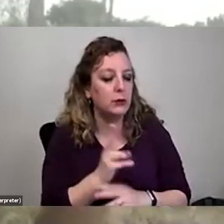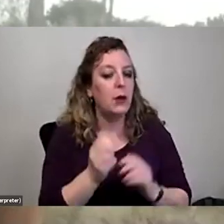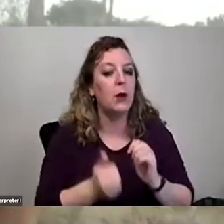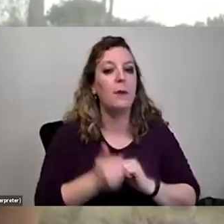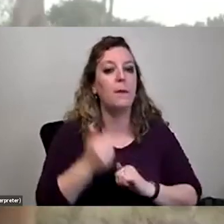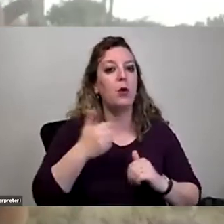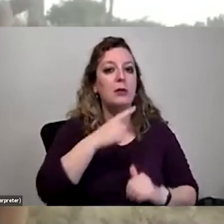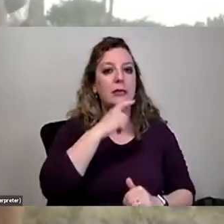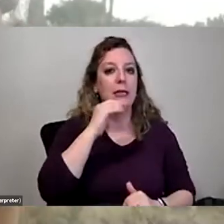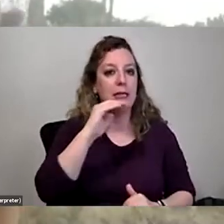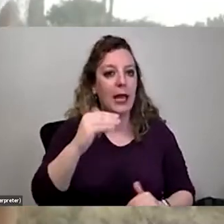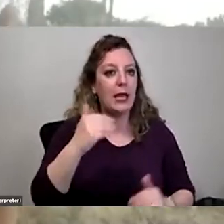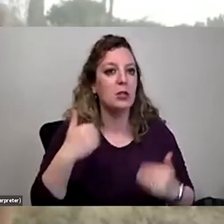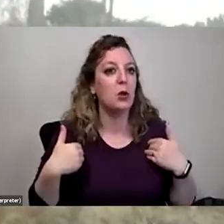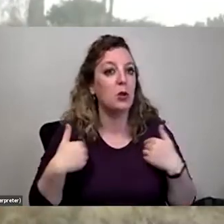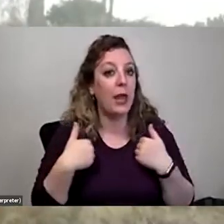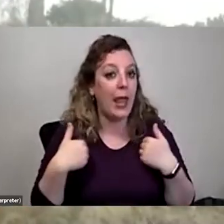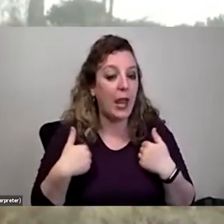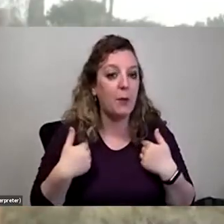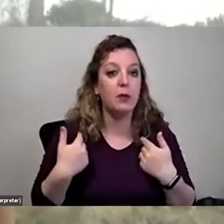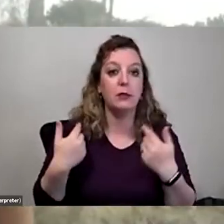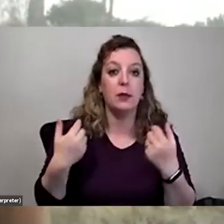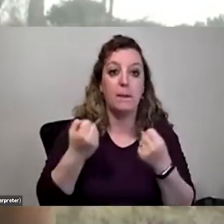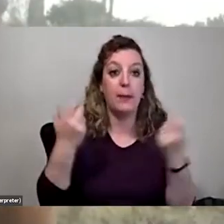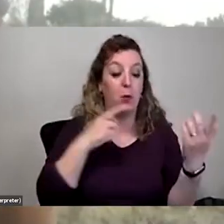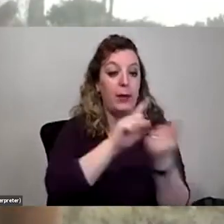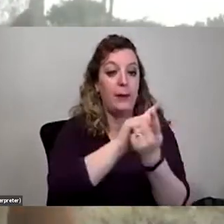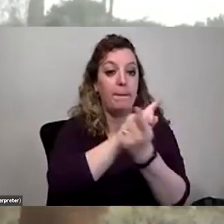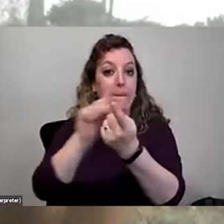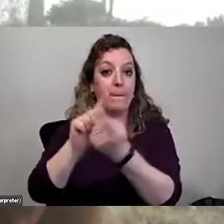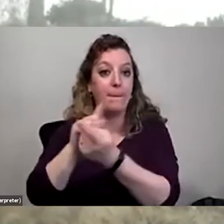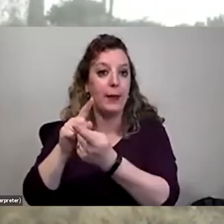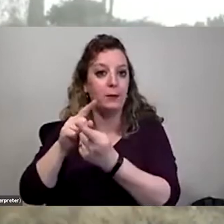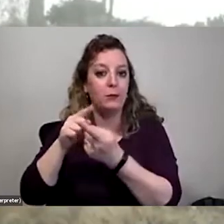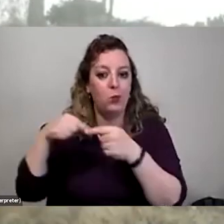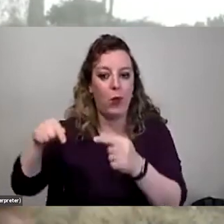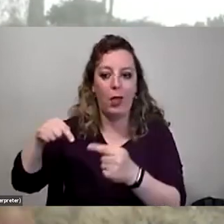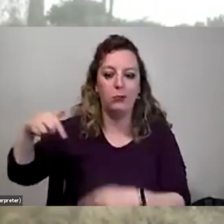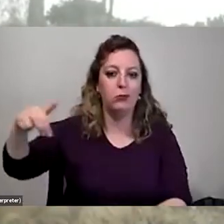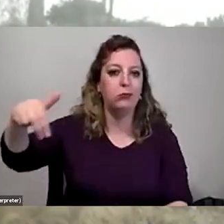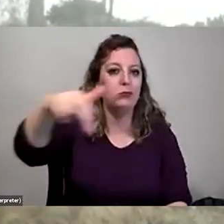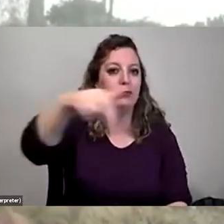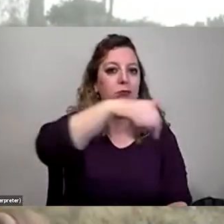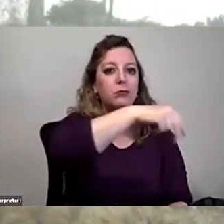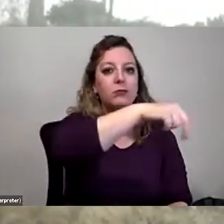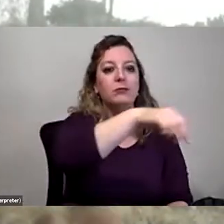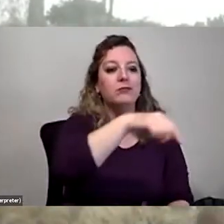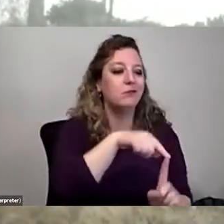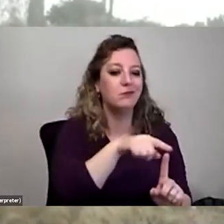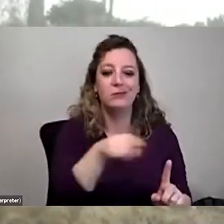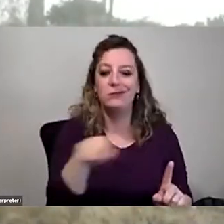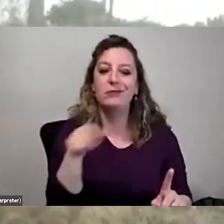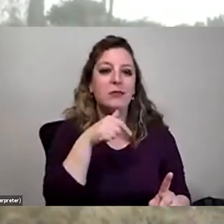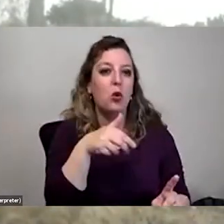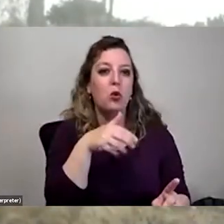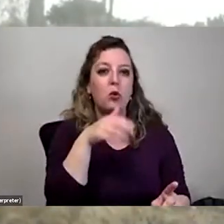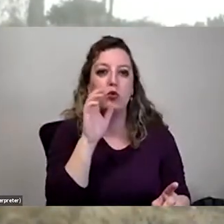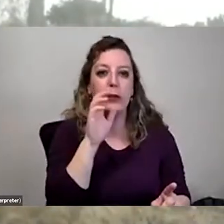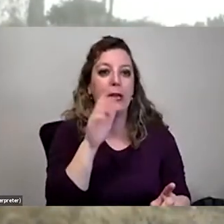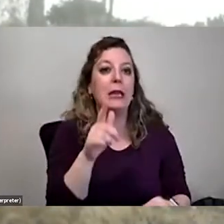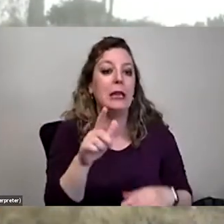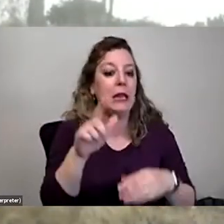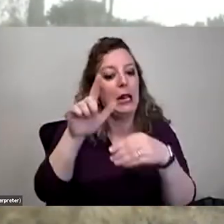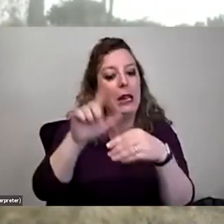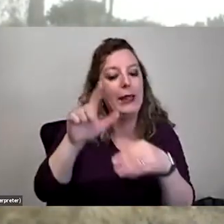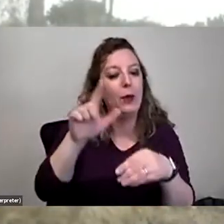animals, a lot of the animals that we met on our little walk here, do not drink liquid water.